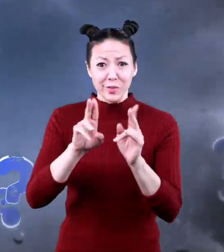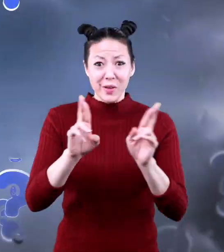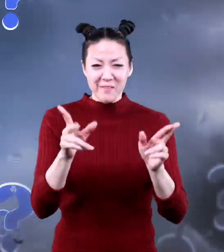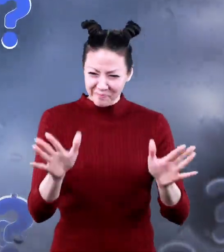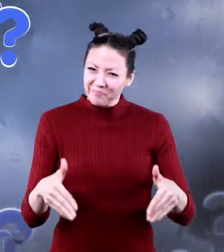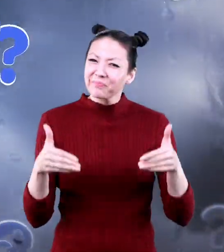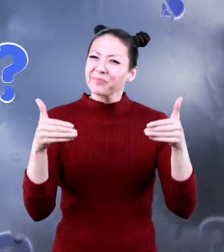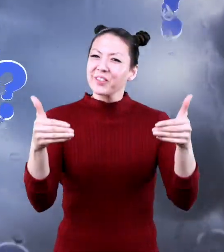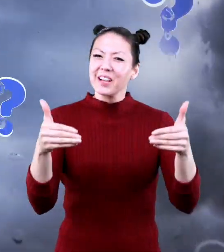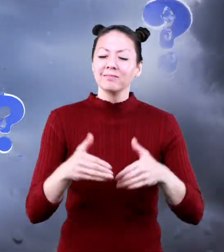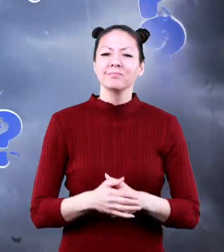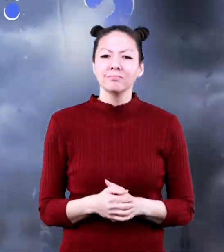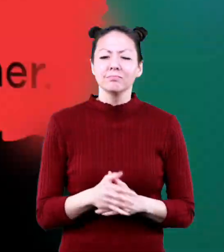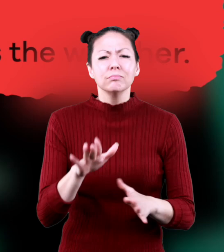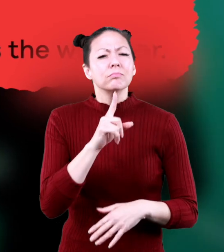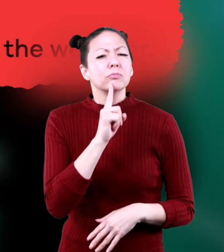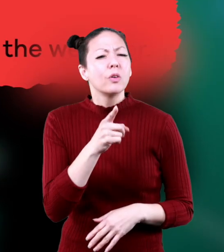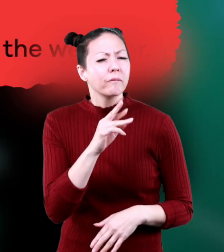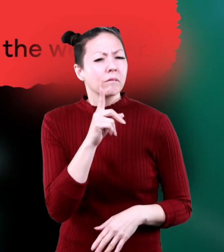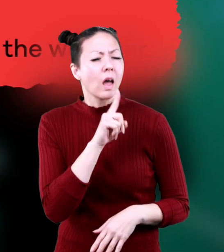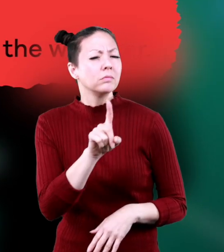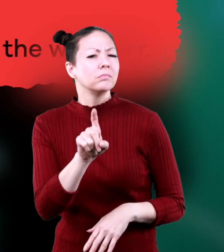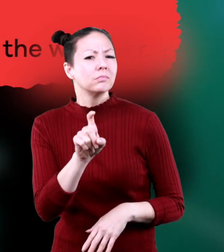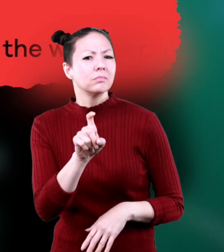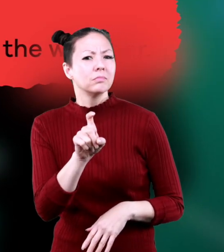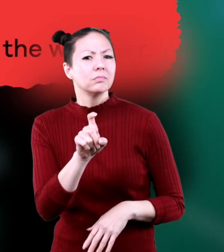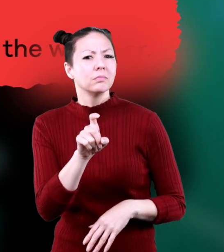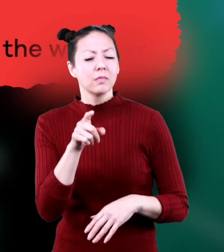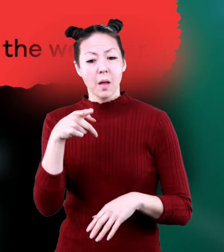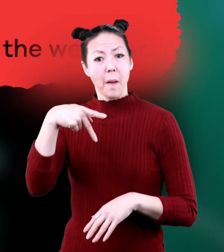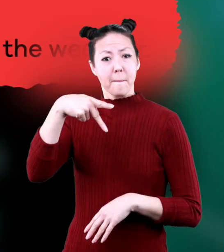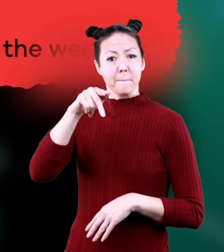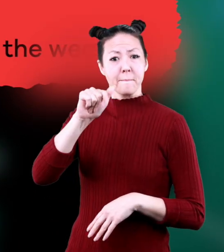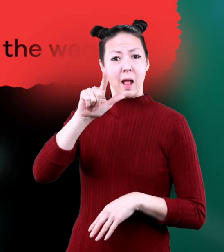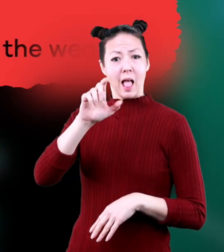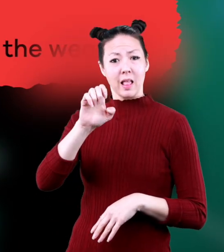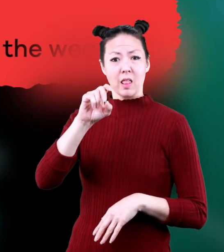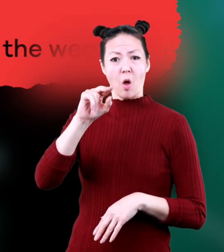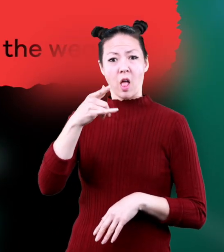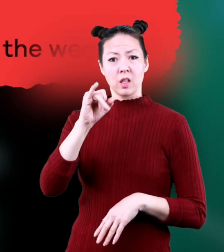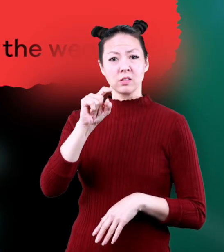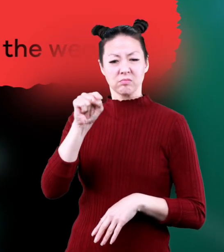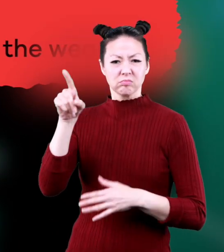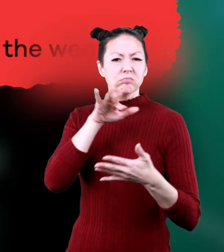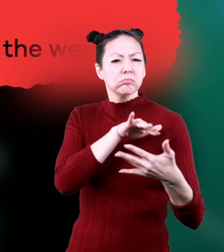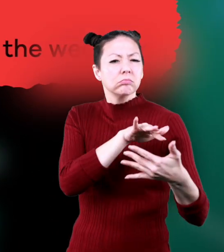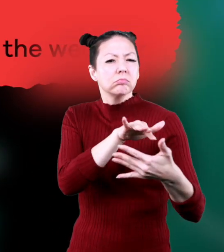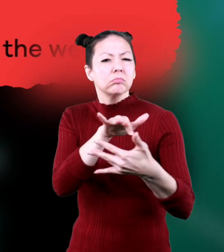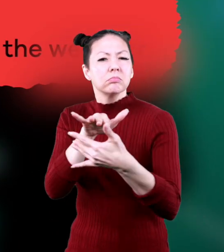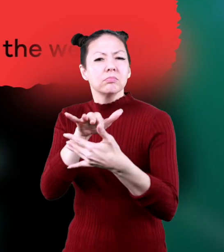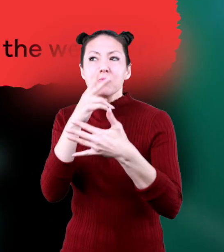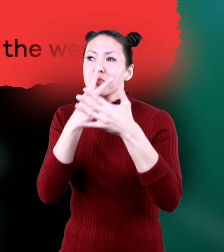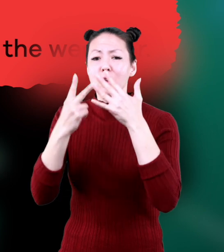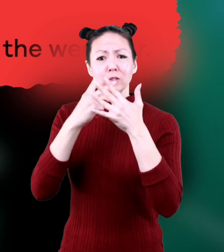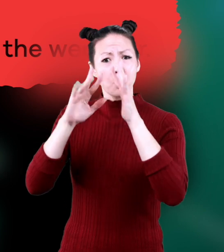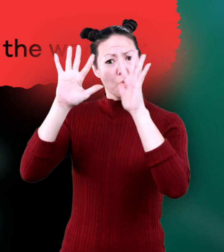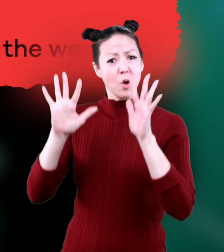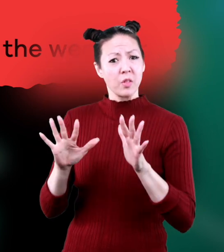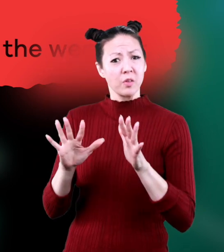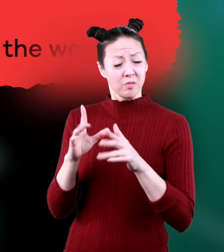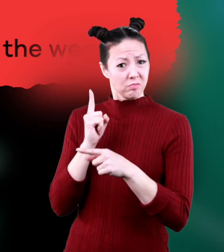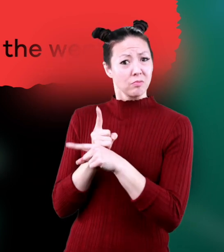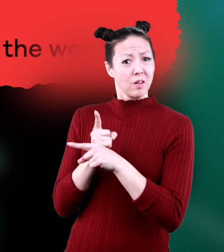learned? Let's go! True or false? A paleontologist studies and